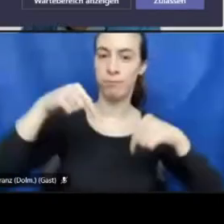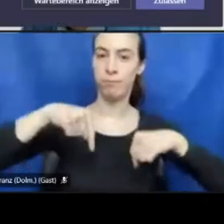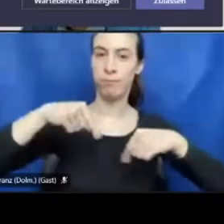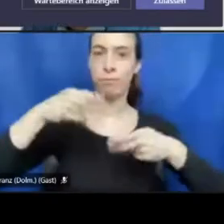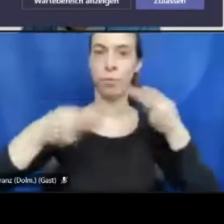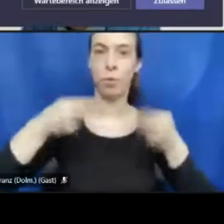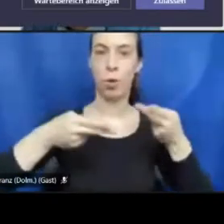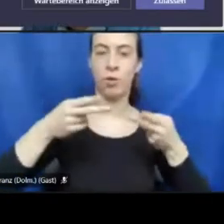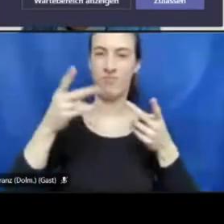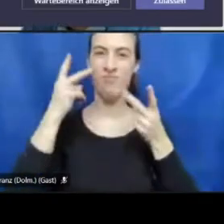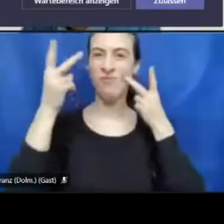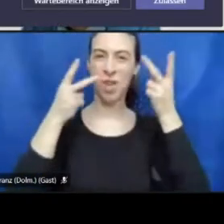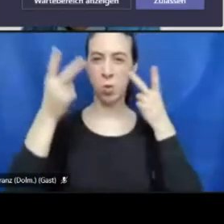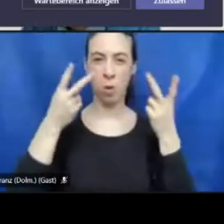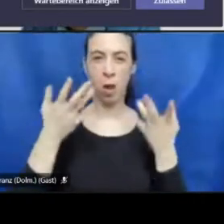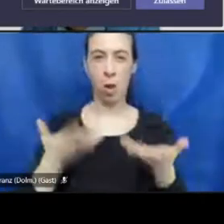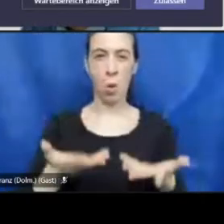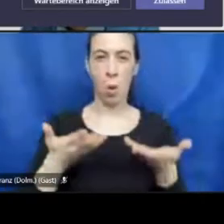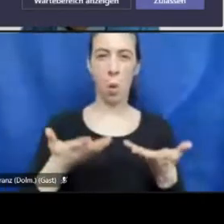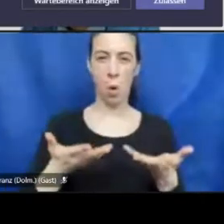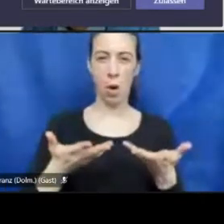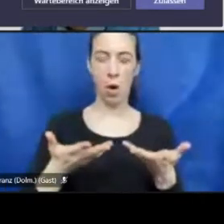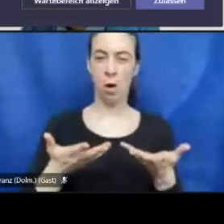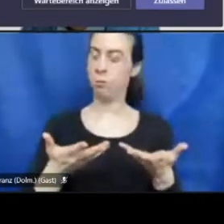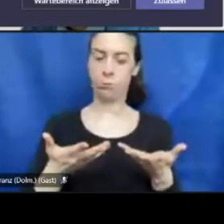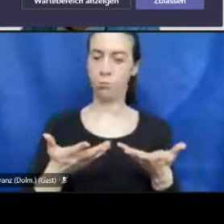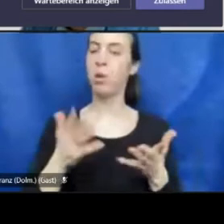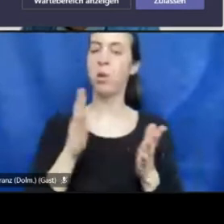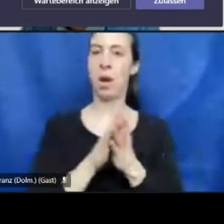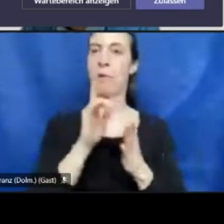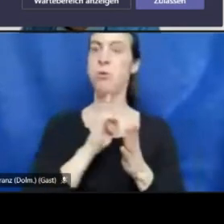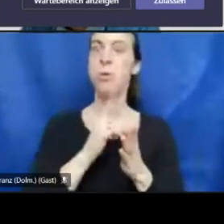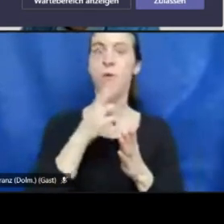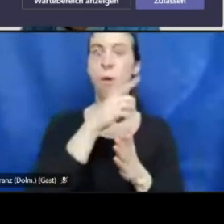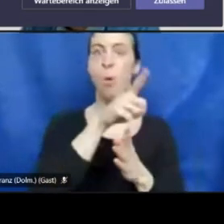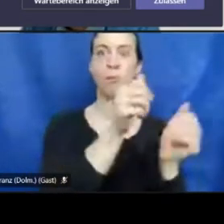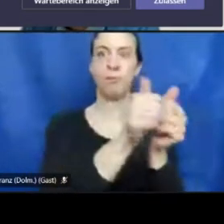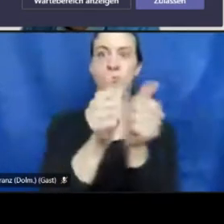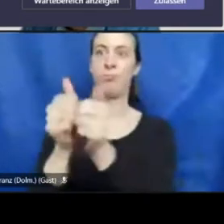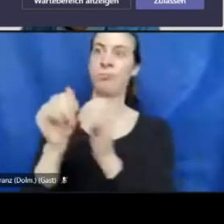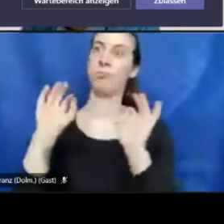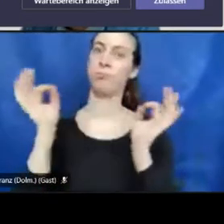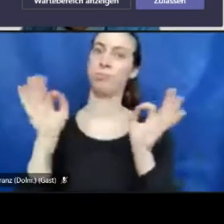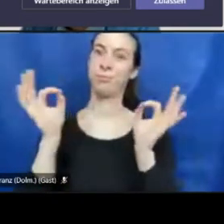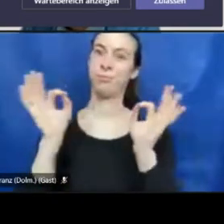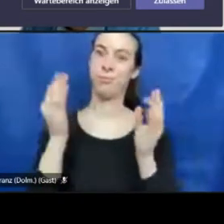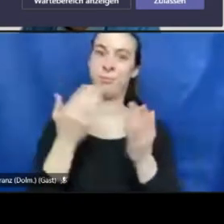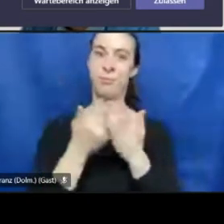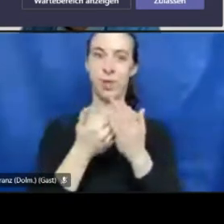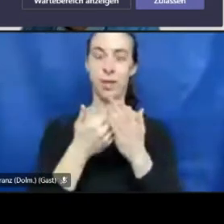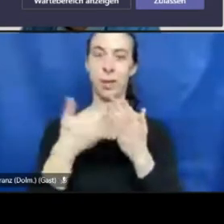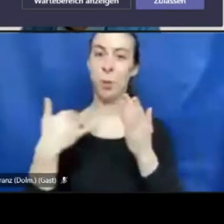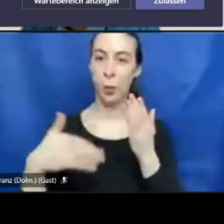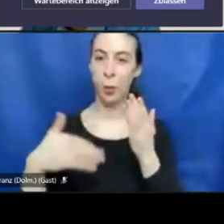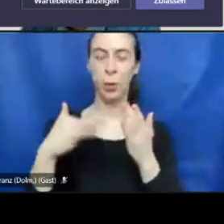especially virtual conferences like these, could not happen without great partners such as the MFOKI. It is really these